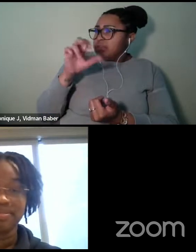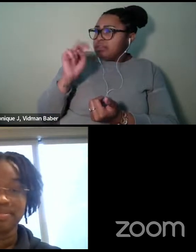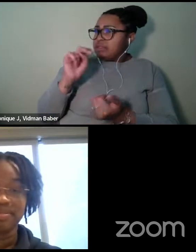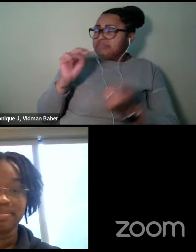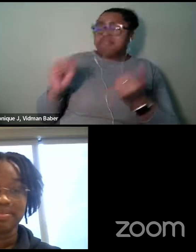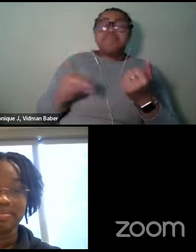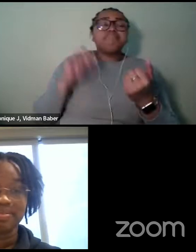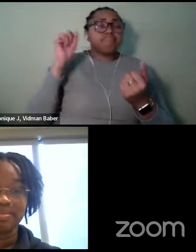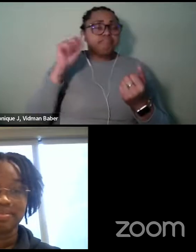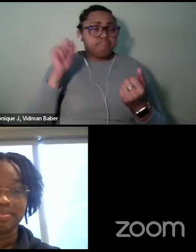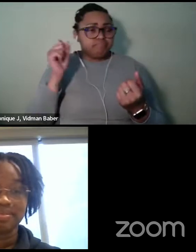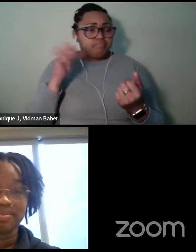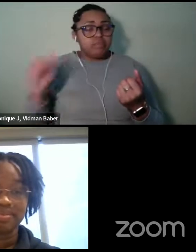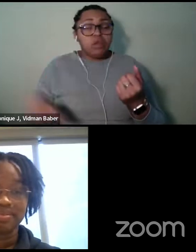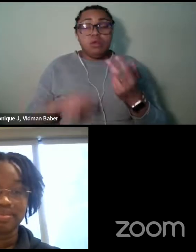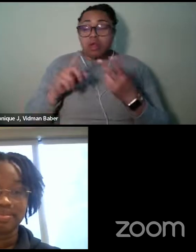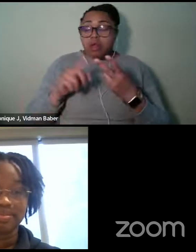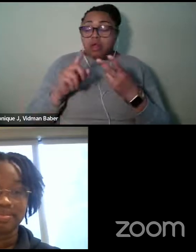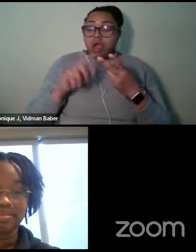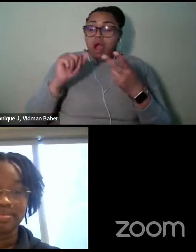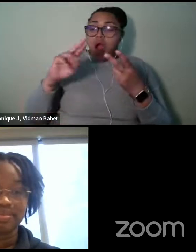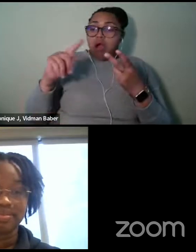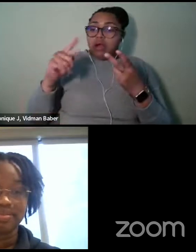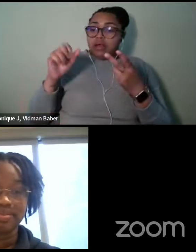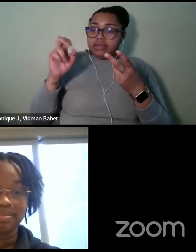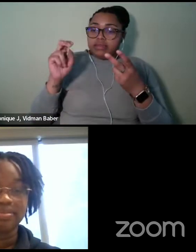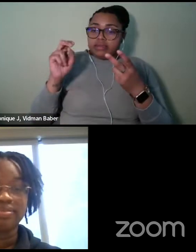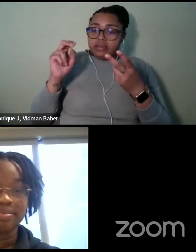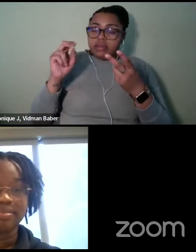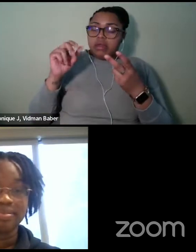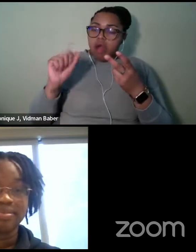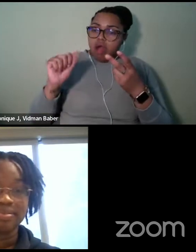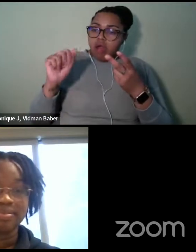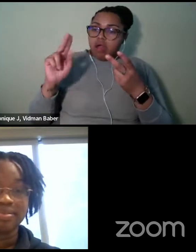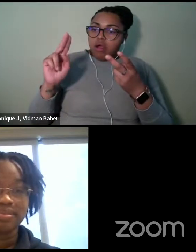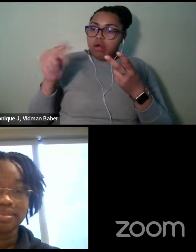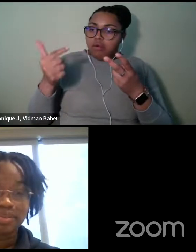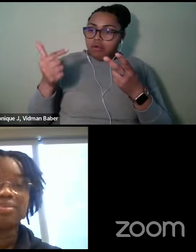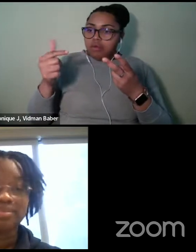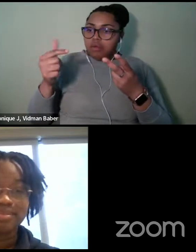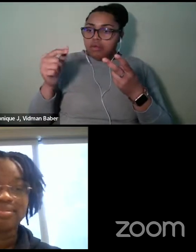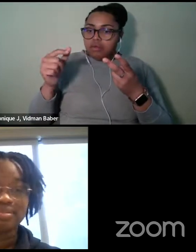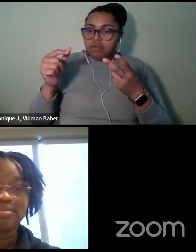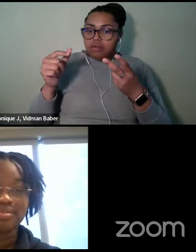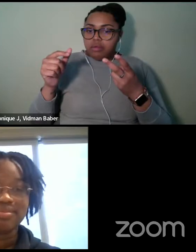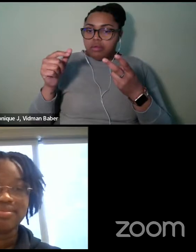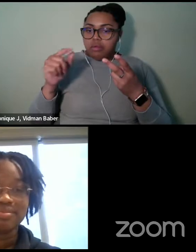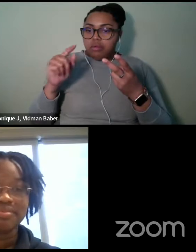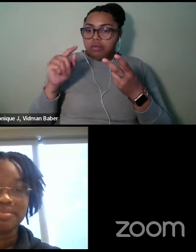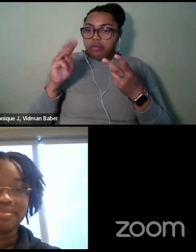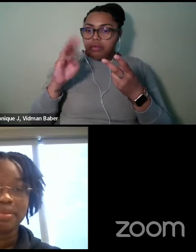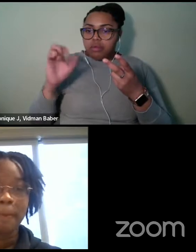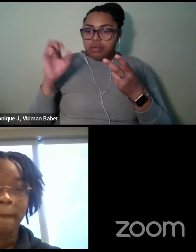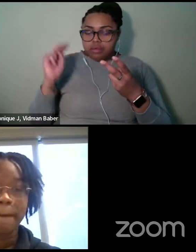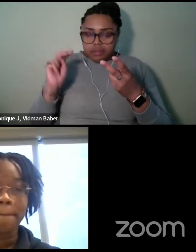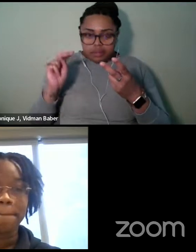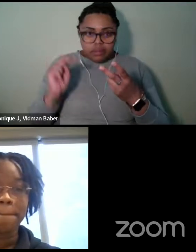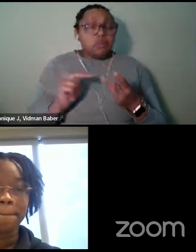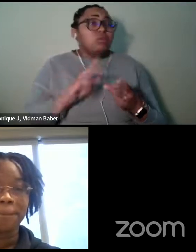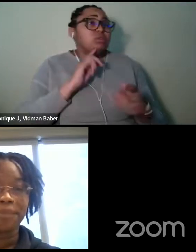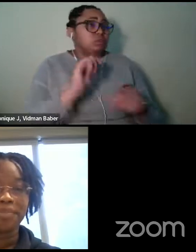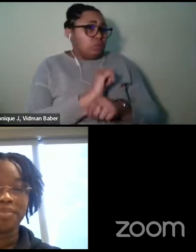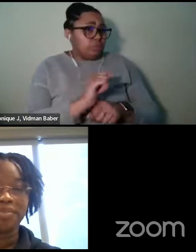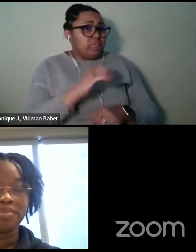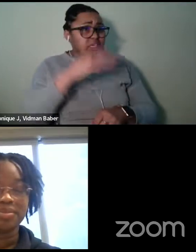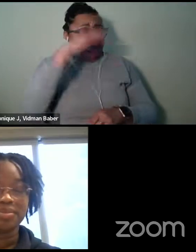Um, you know, my inspiration really it's a black history. That is really my inspiration. Inspiration.